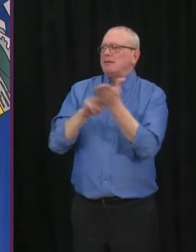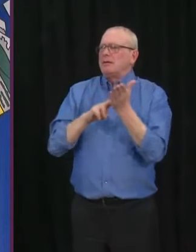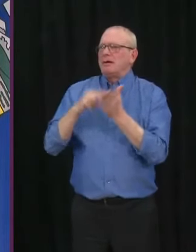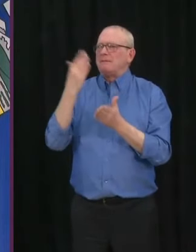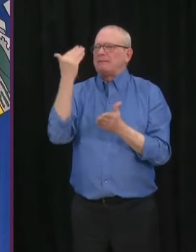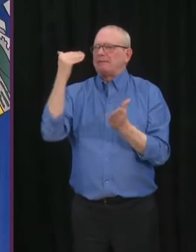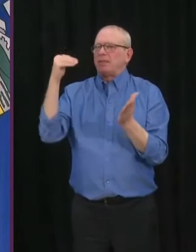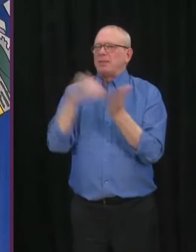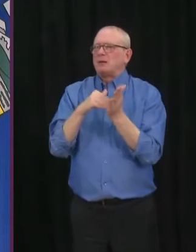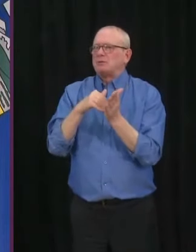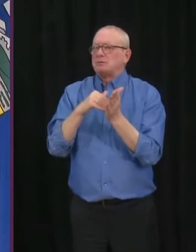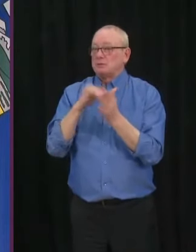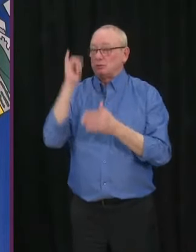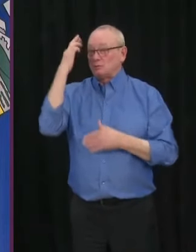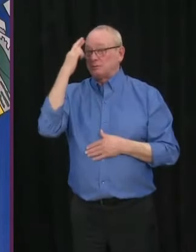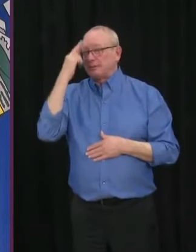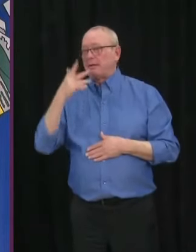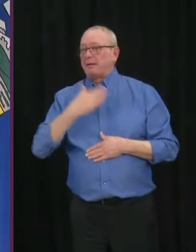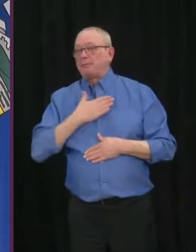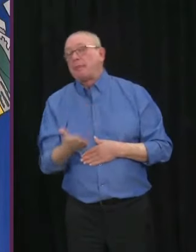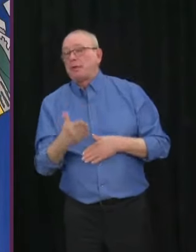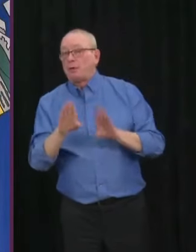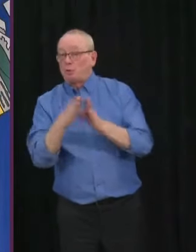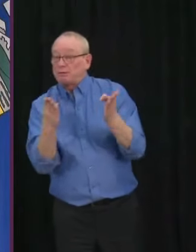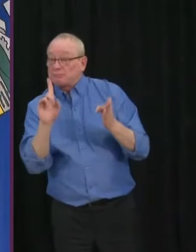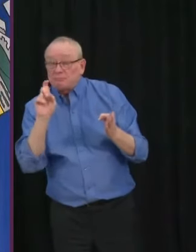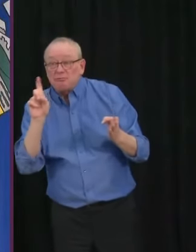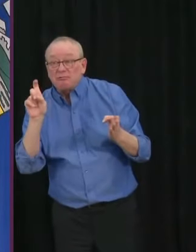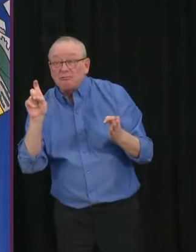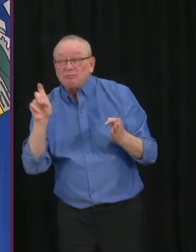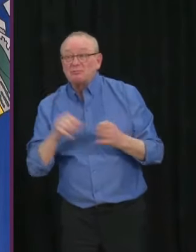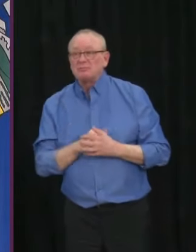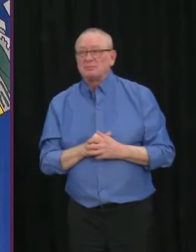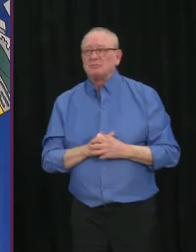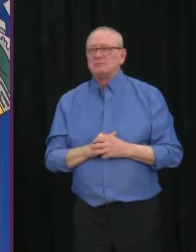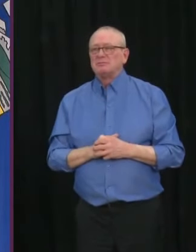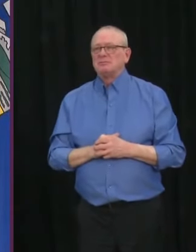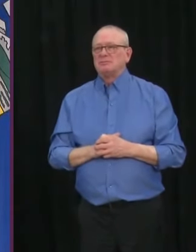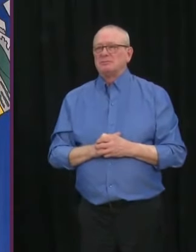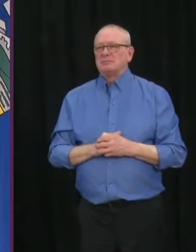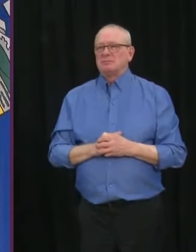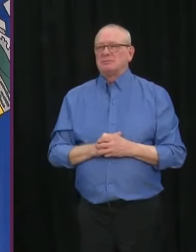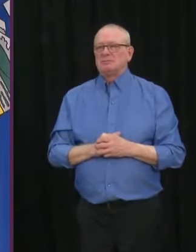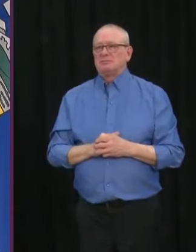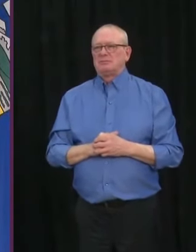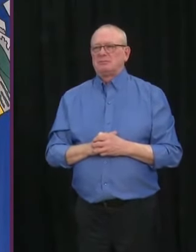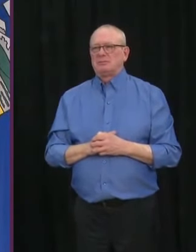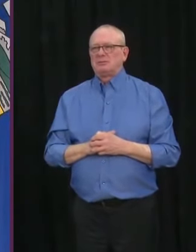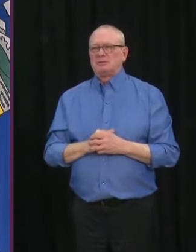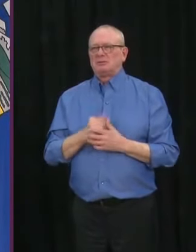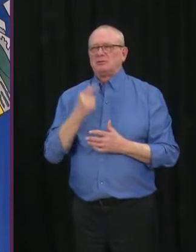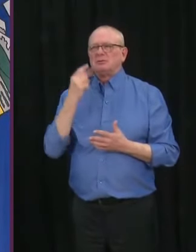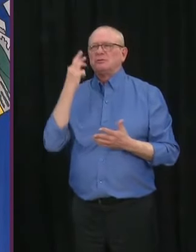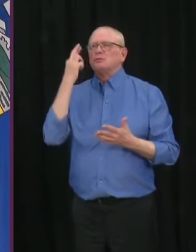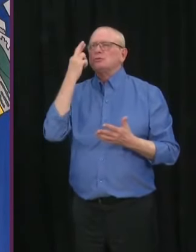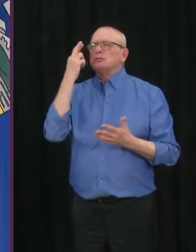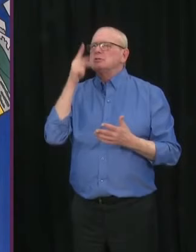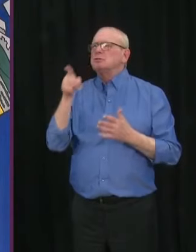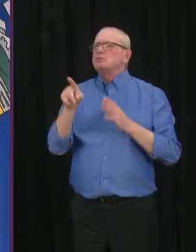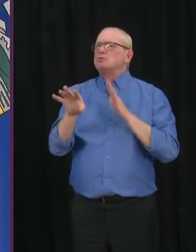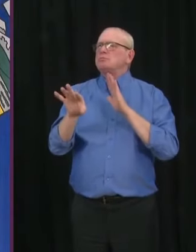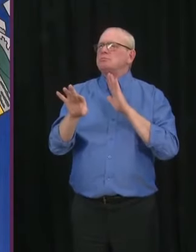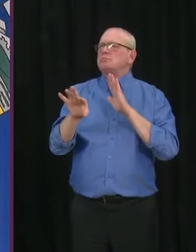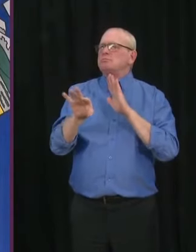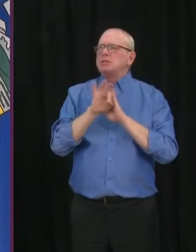defying orders by reopening? There must have been a reason these services in particular were targeted for closure in December. So